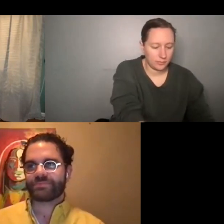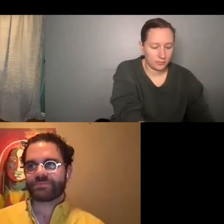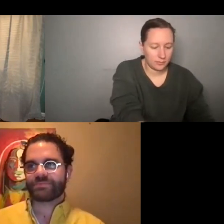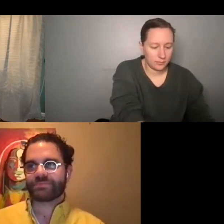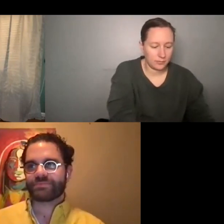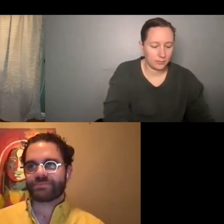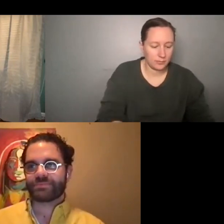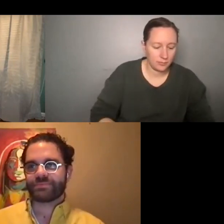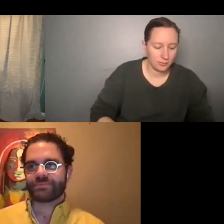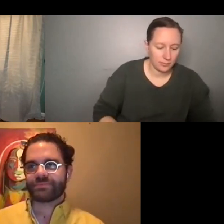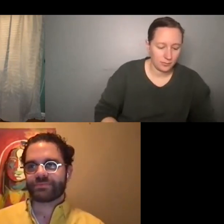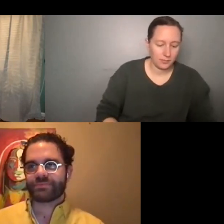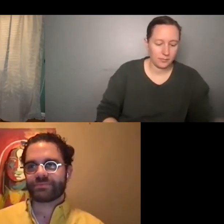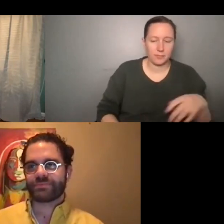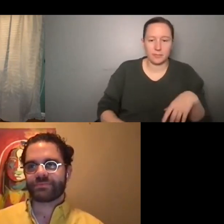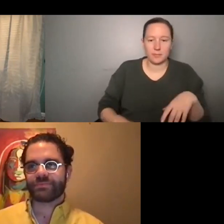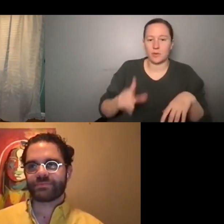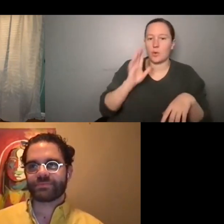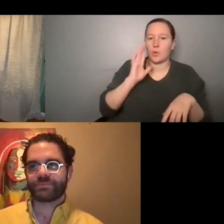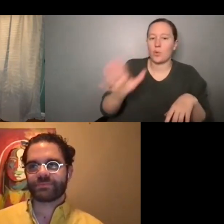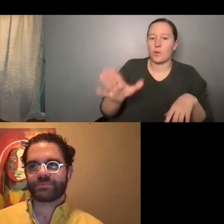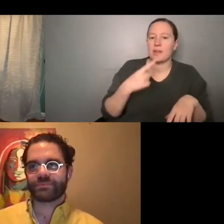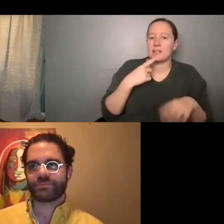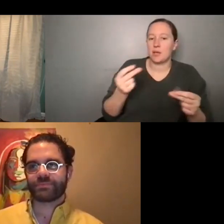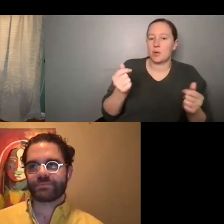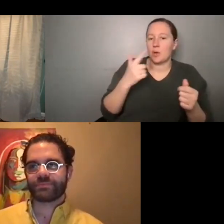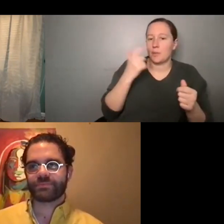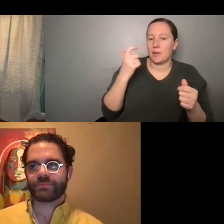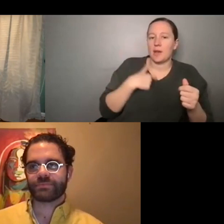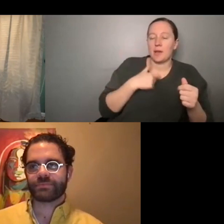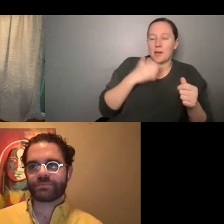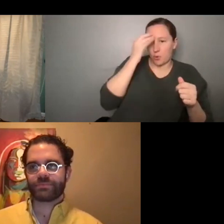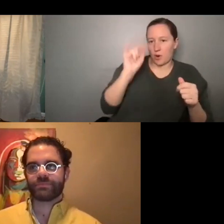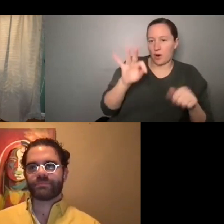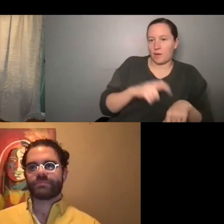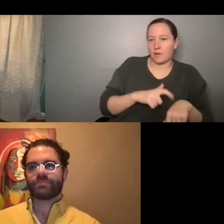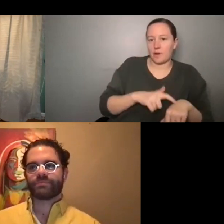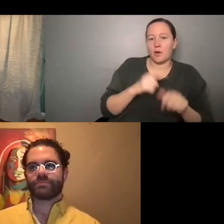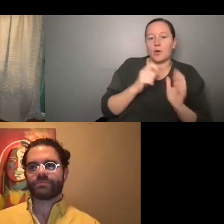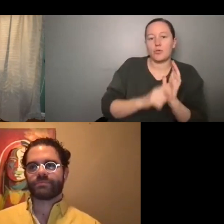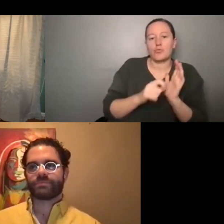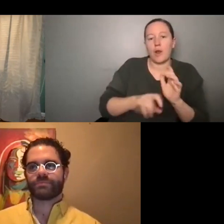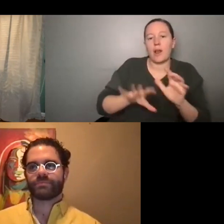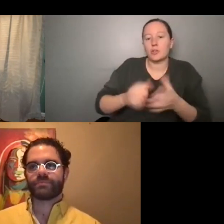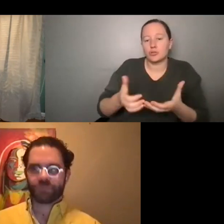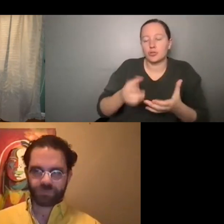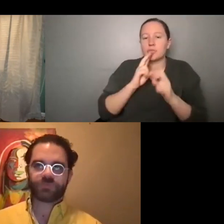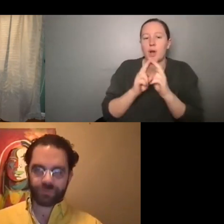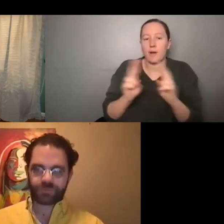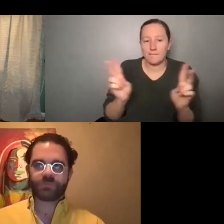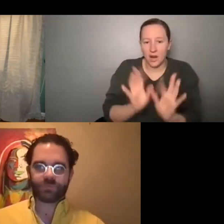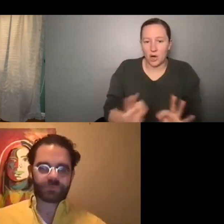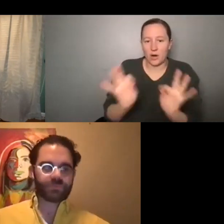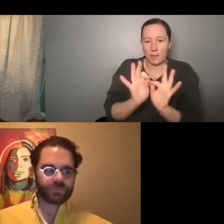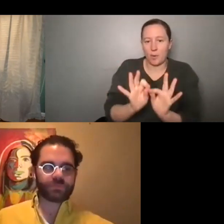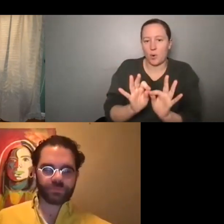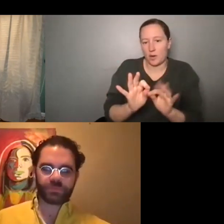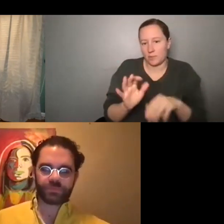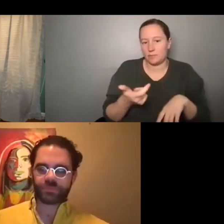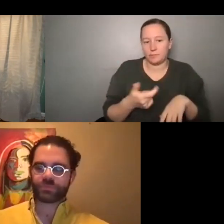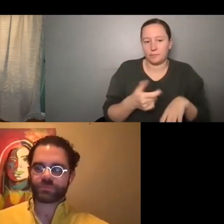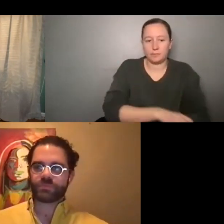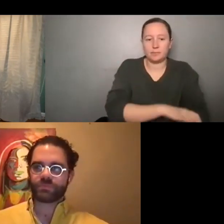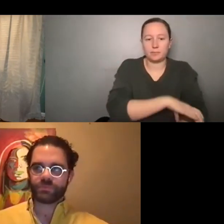Oh, I was just going to say very quickly, cause I'm mindful of time. I think writers groups are really important. So if you can get, um,